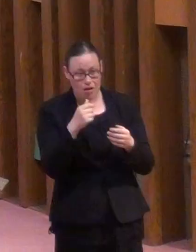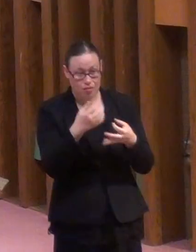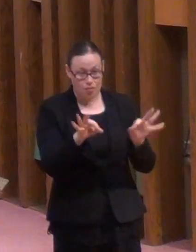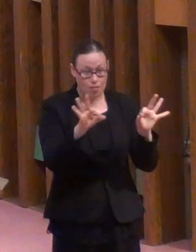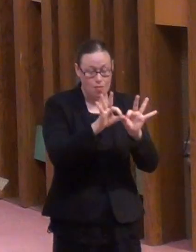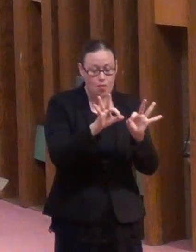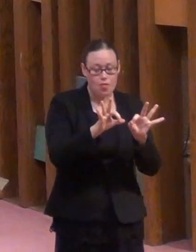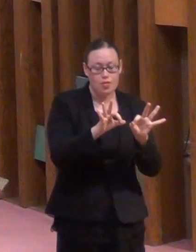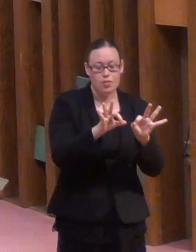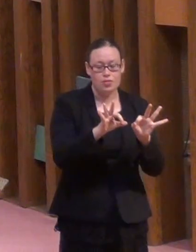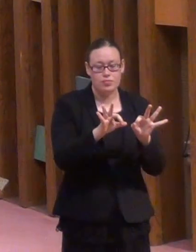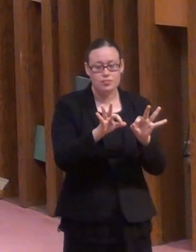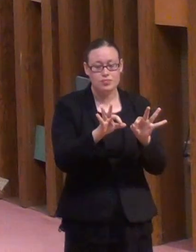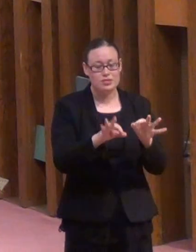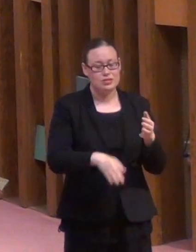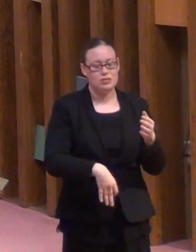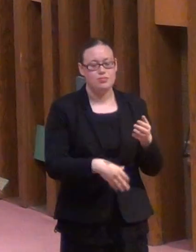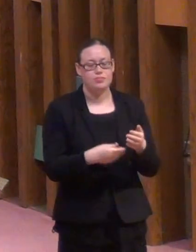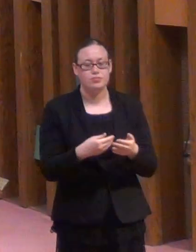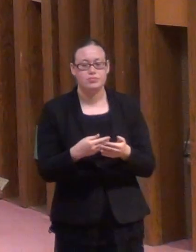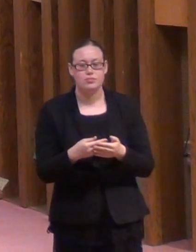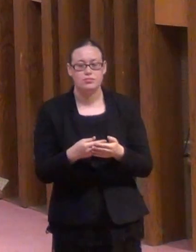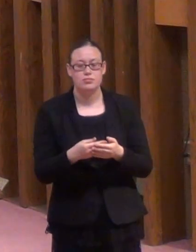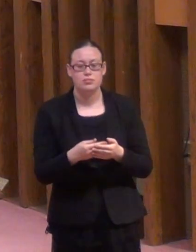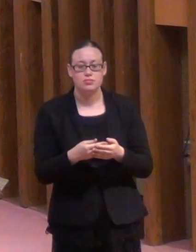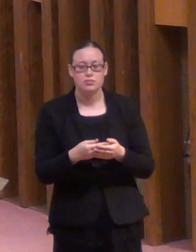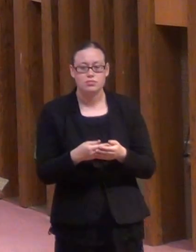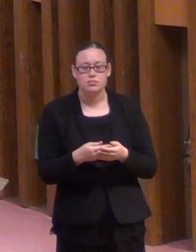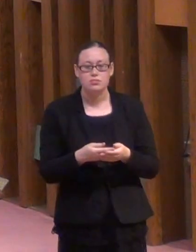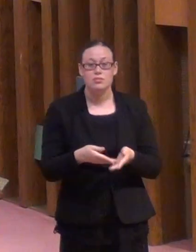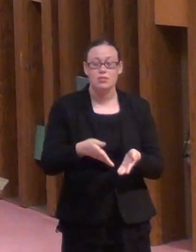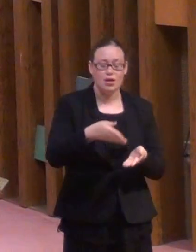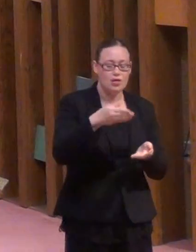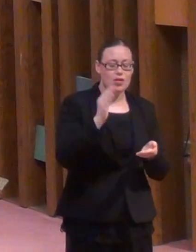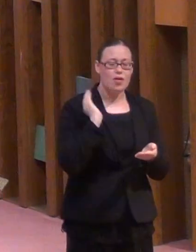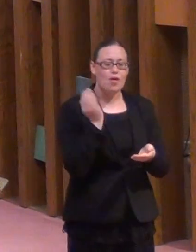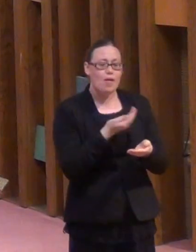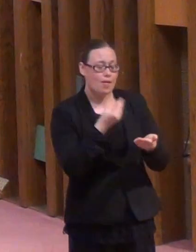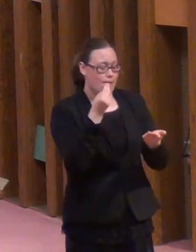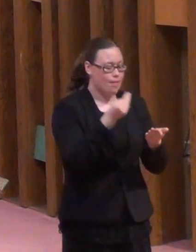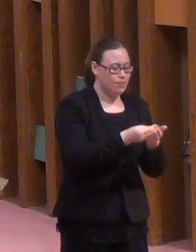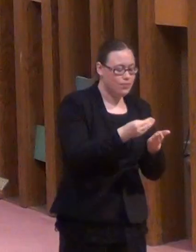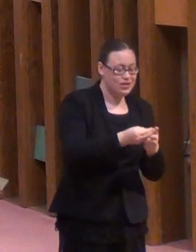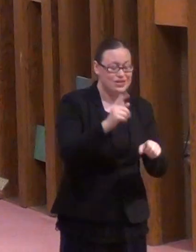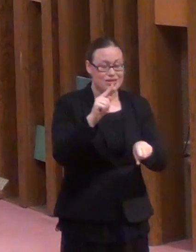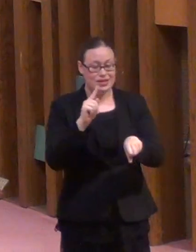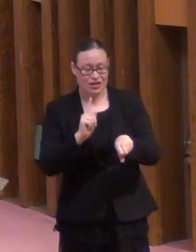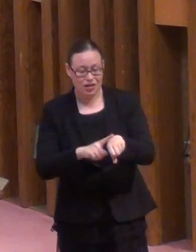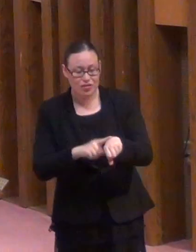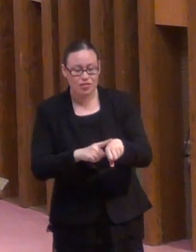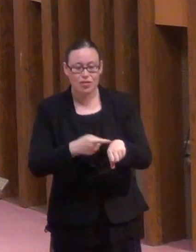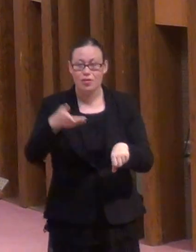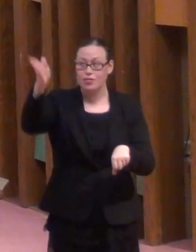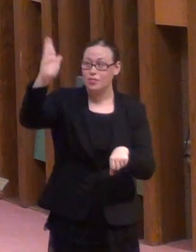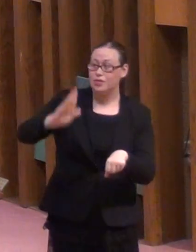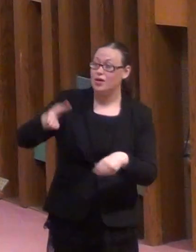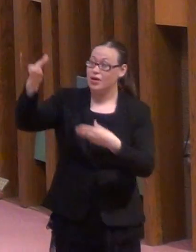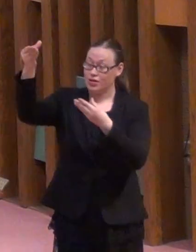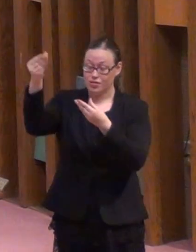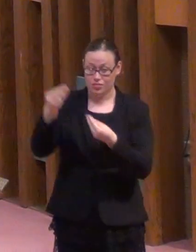possessions, our money, our time, these are things that belong to God, and they're on loan to us.